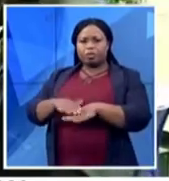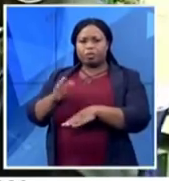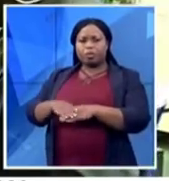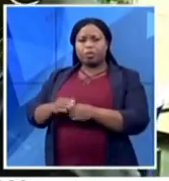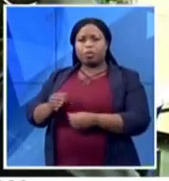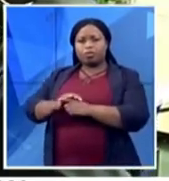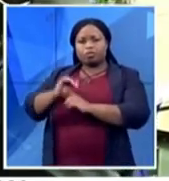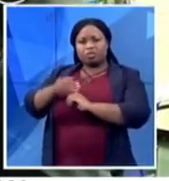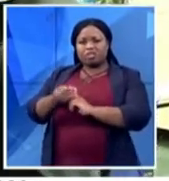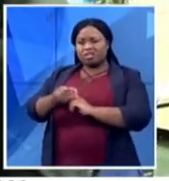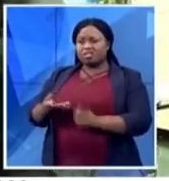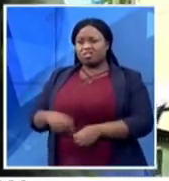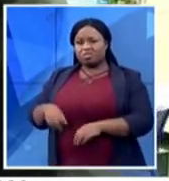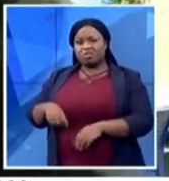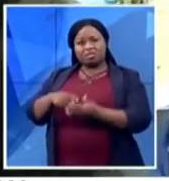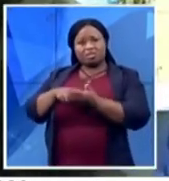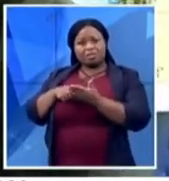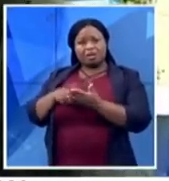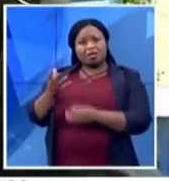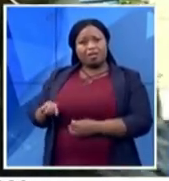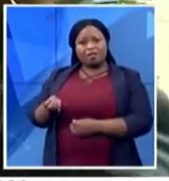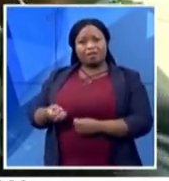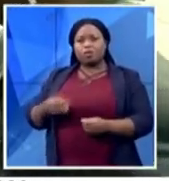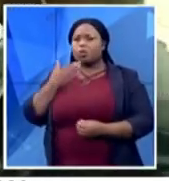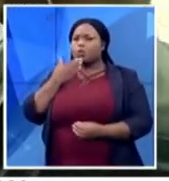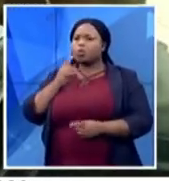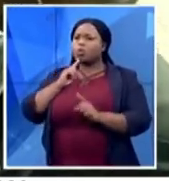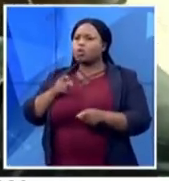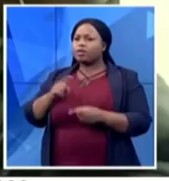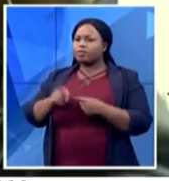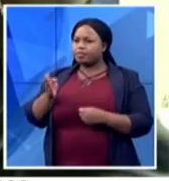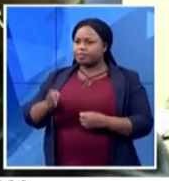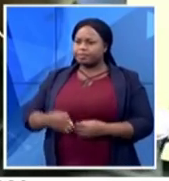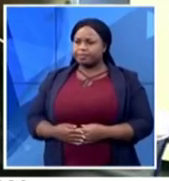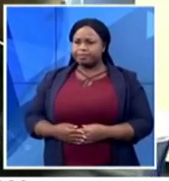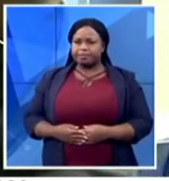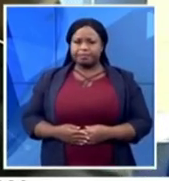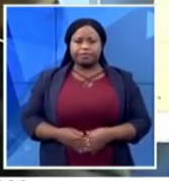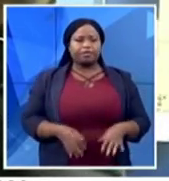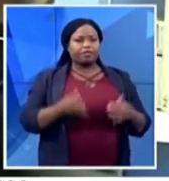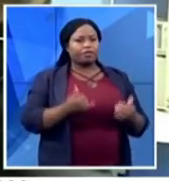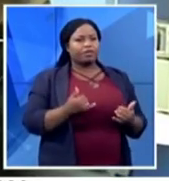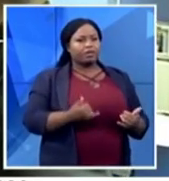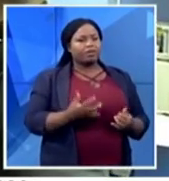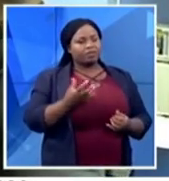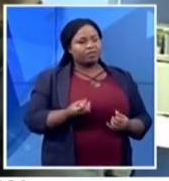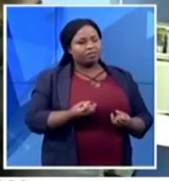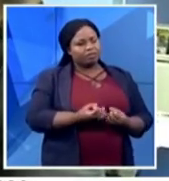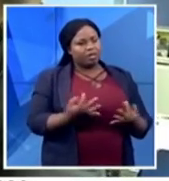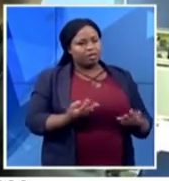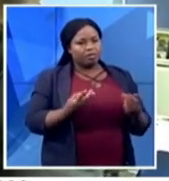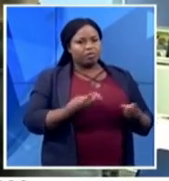this and who's ordering this from you? Okay. At the moment, we actually have quite a large demand for this. One of the